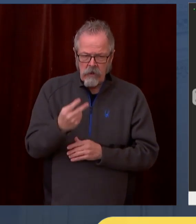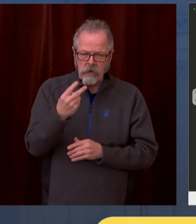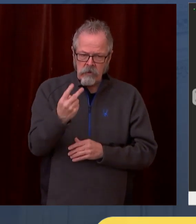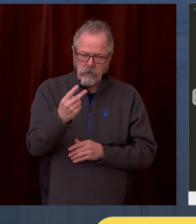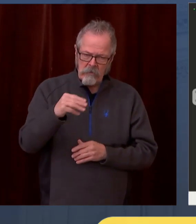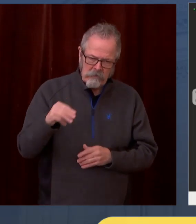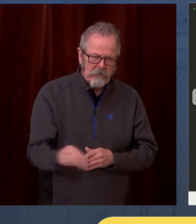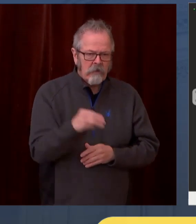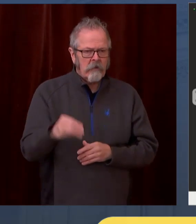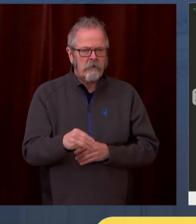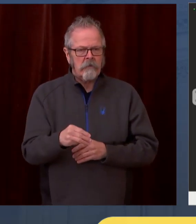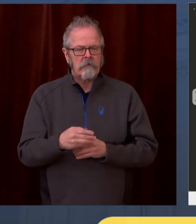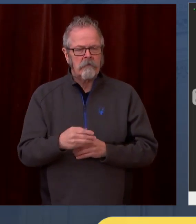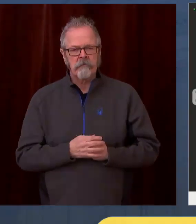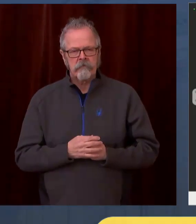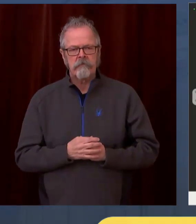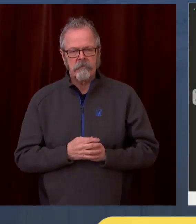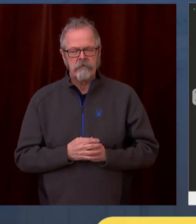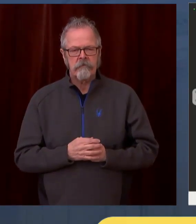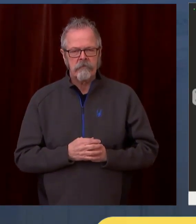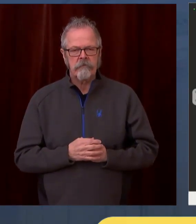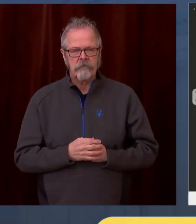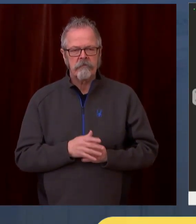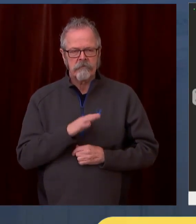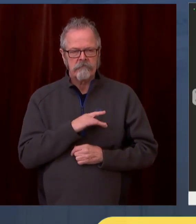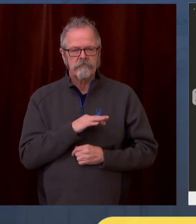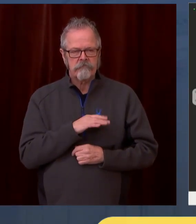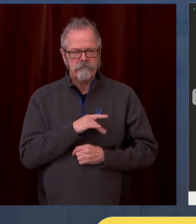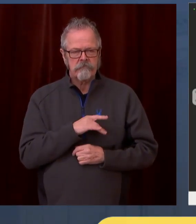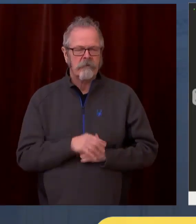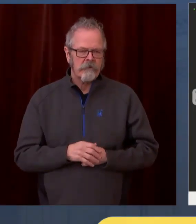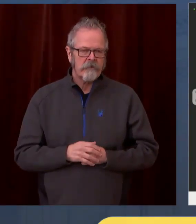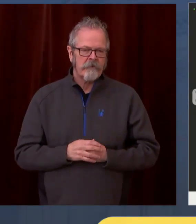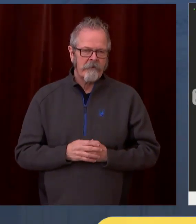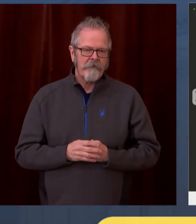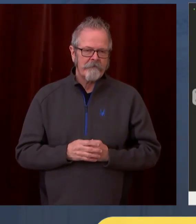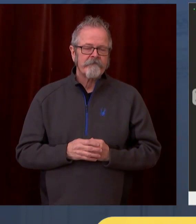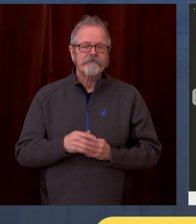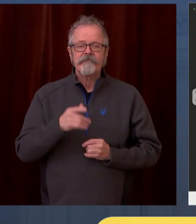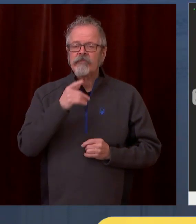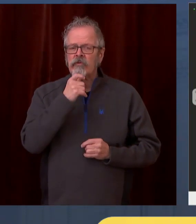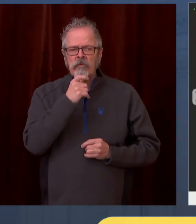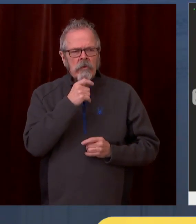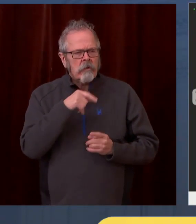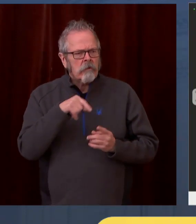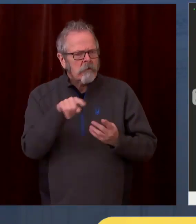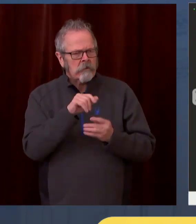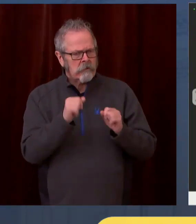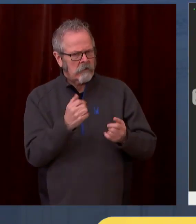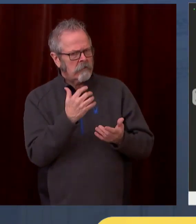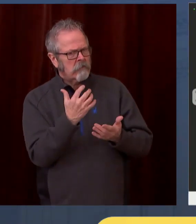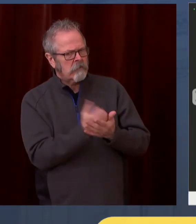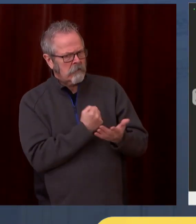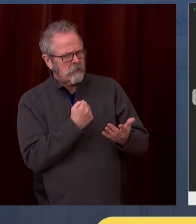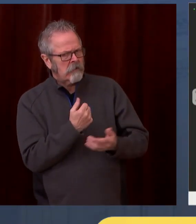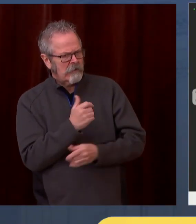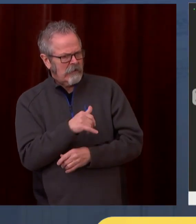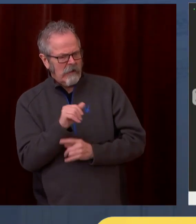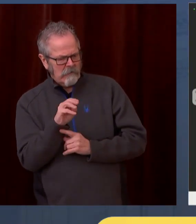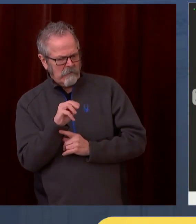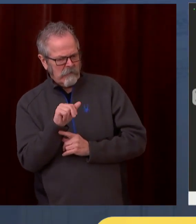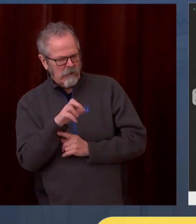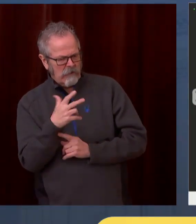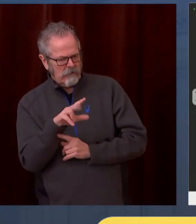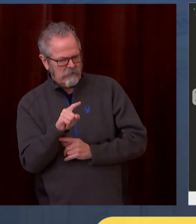This will be open on that date to anyone over the age of 16 who has two or more